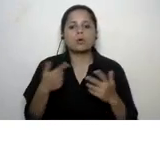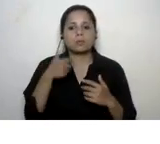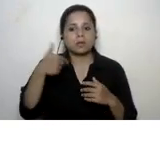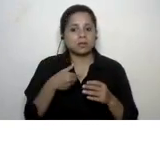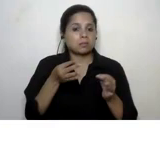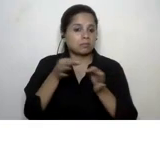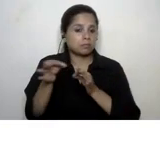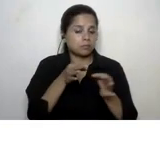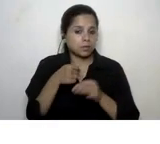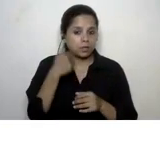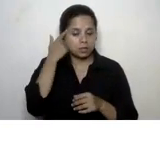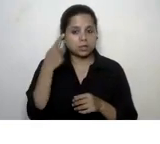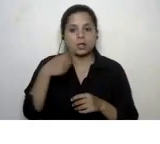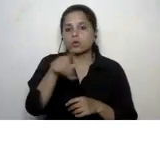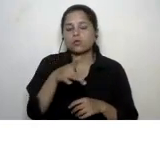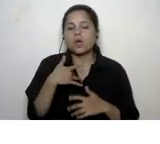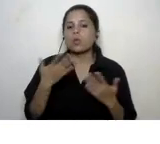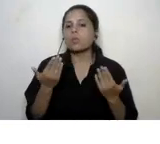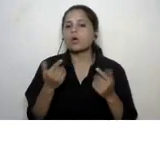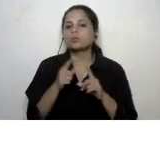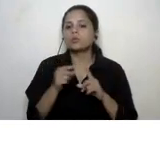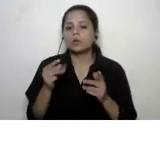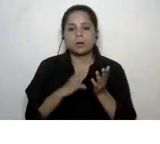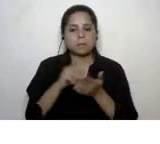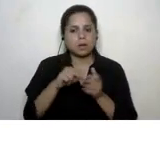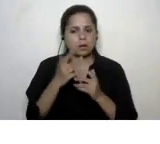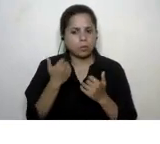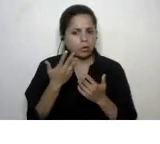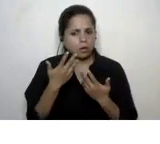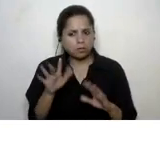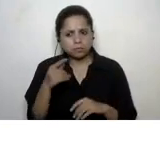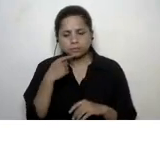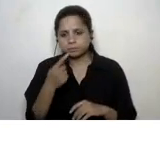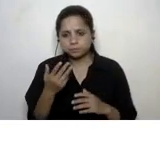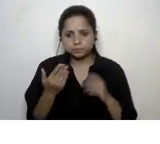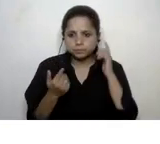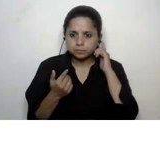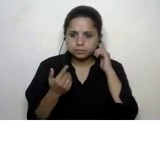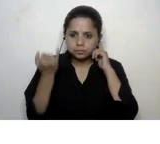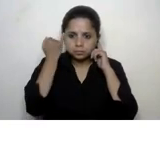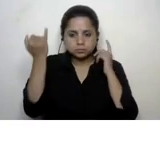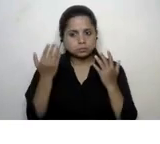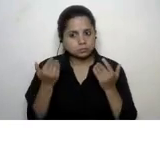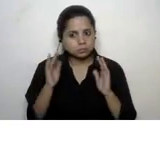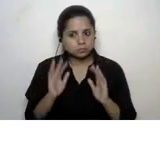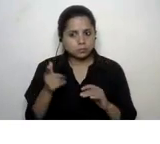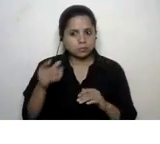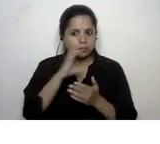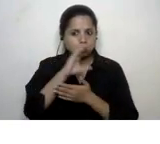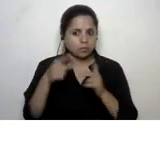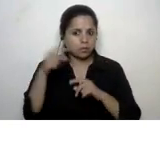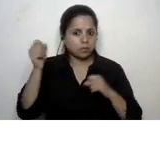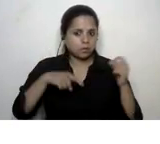some of the steps we've thought through meena can we have any uh do we have any ideas in the chat